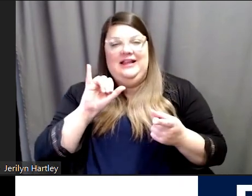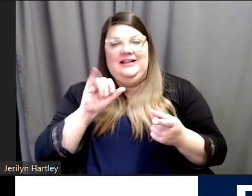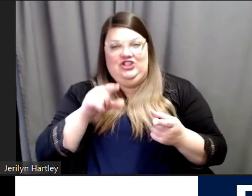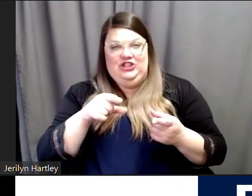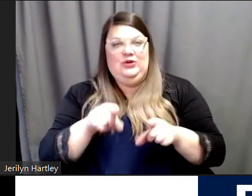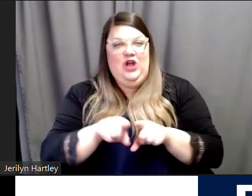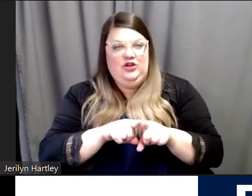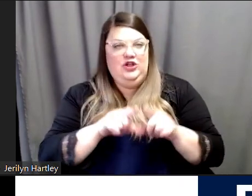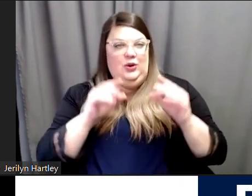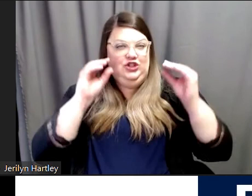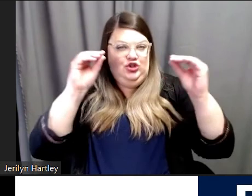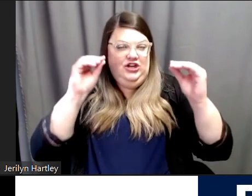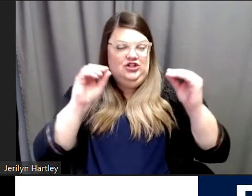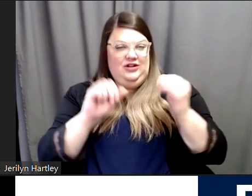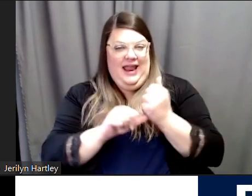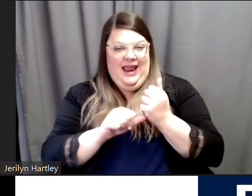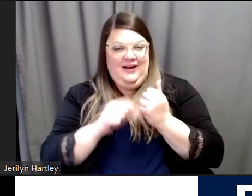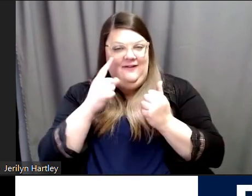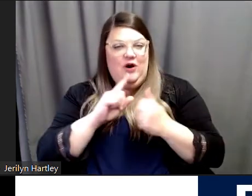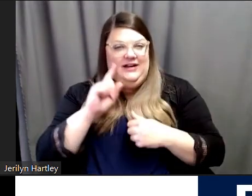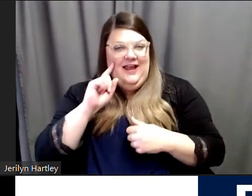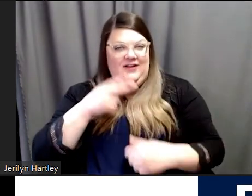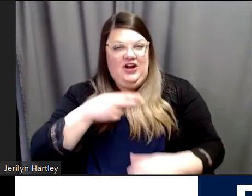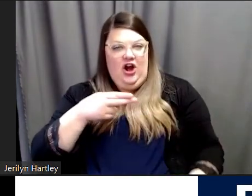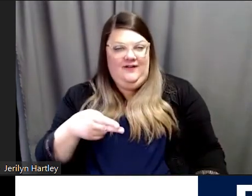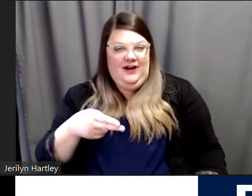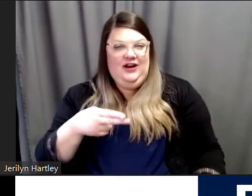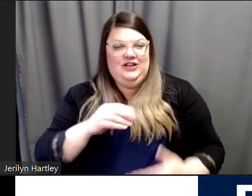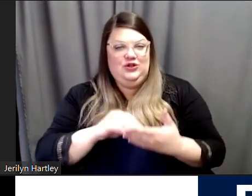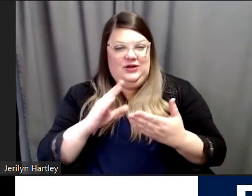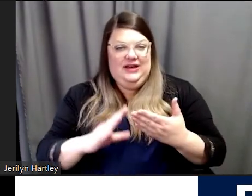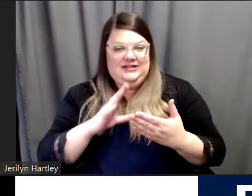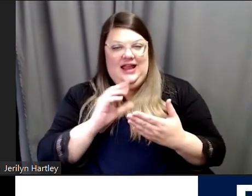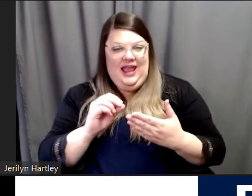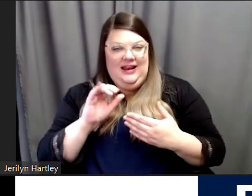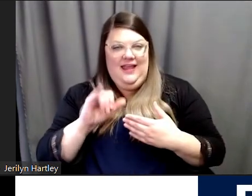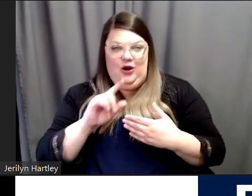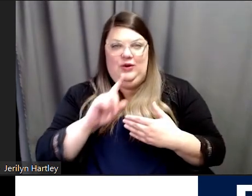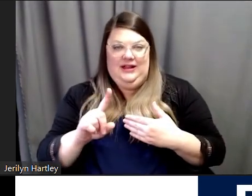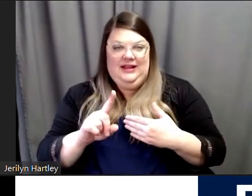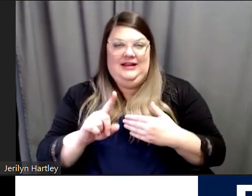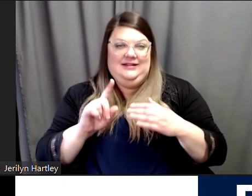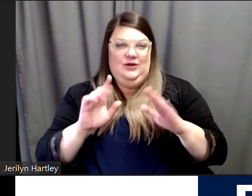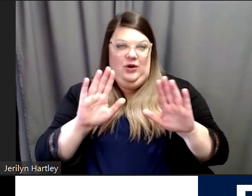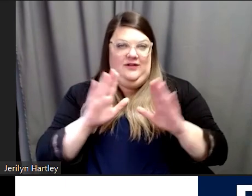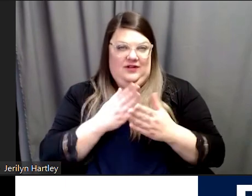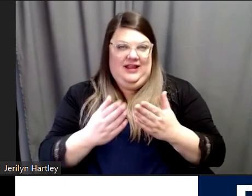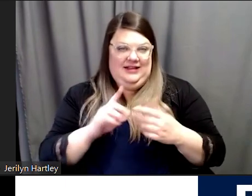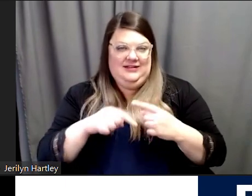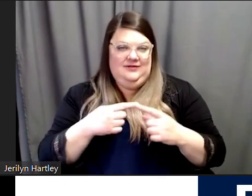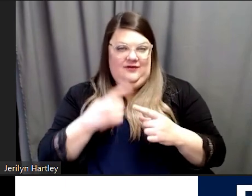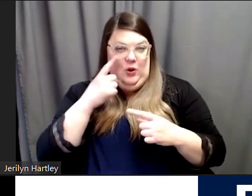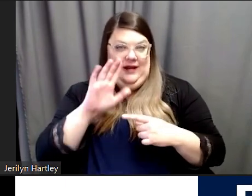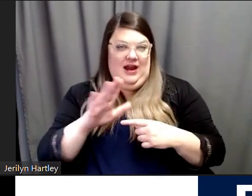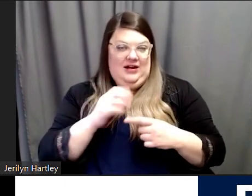also an instructional aid for deaf and hard of hearing students and that it really did wonders on their self-esteem and